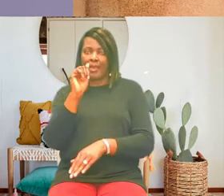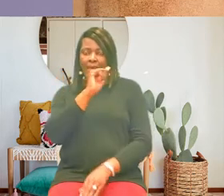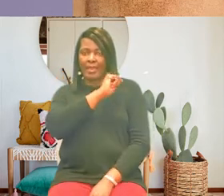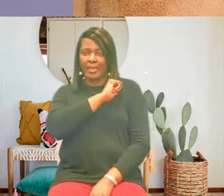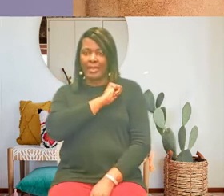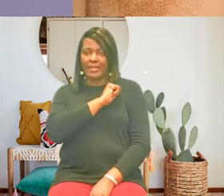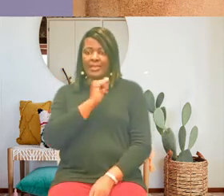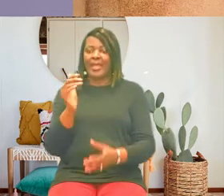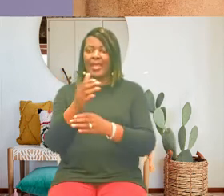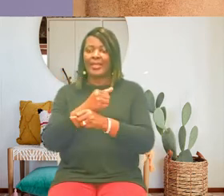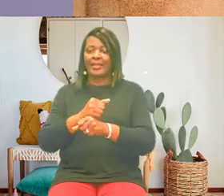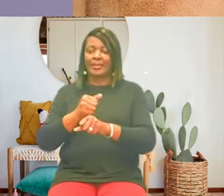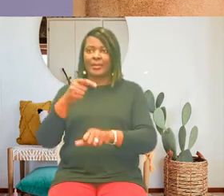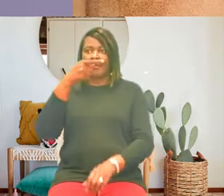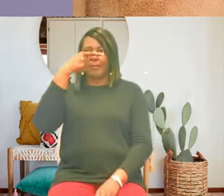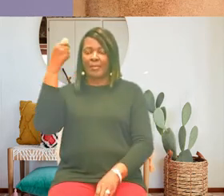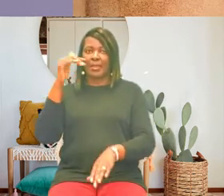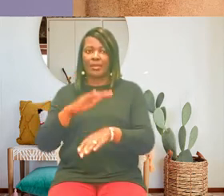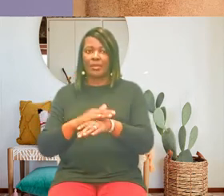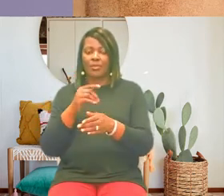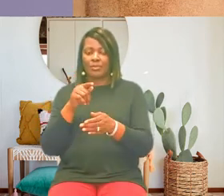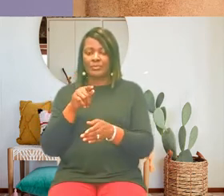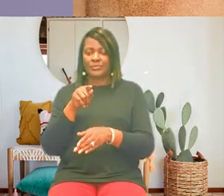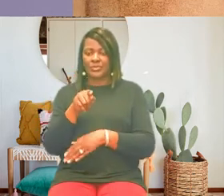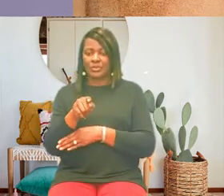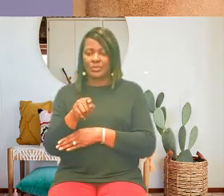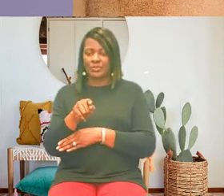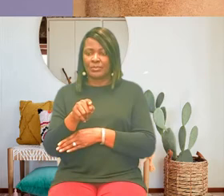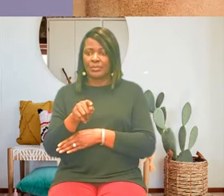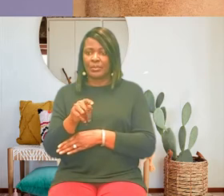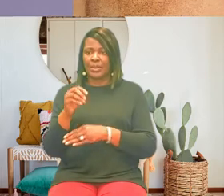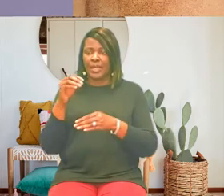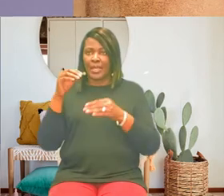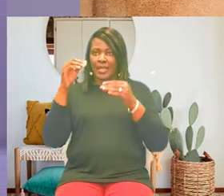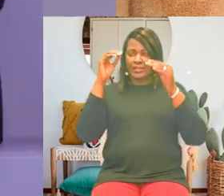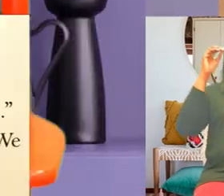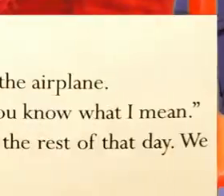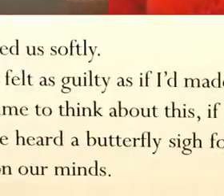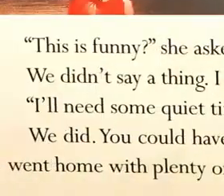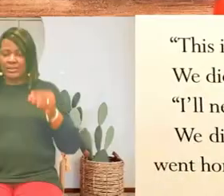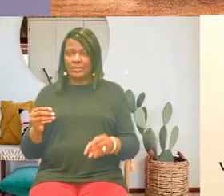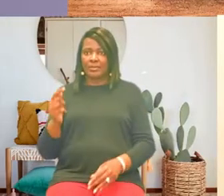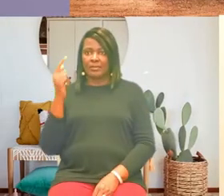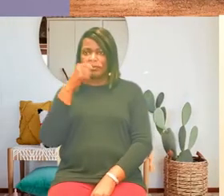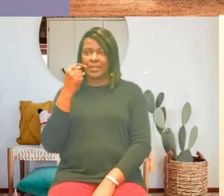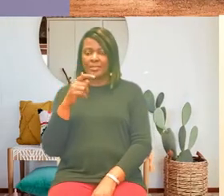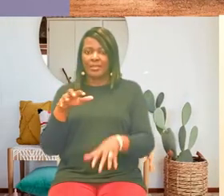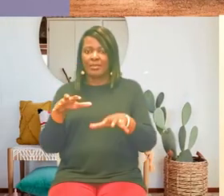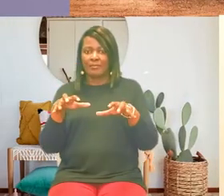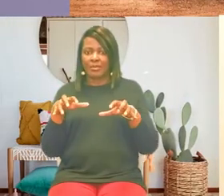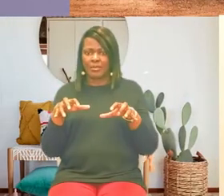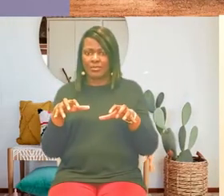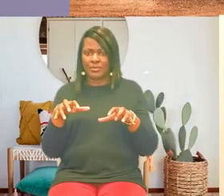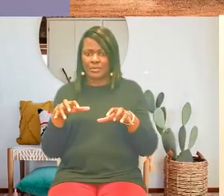sister anne's face froze like a tongue on an icy post this is funny